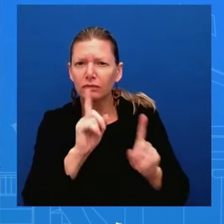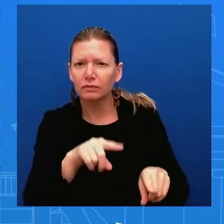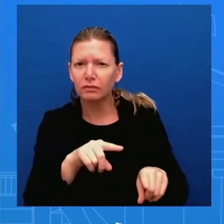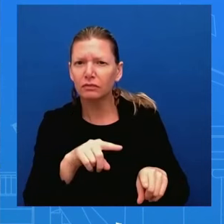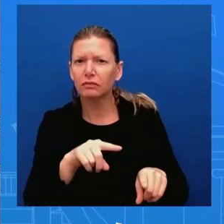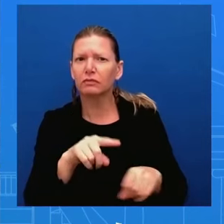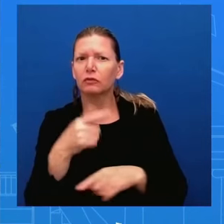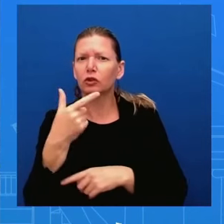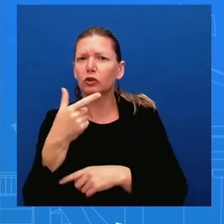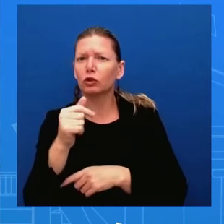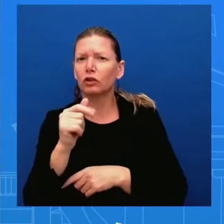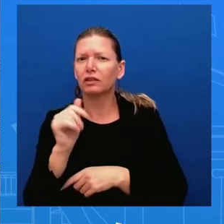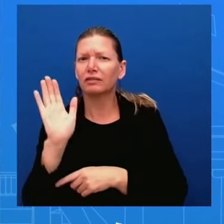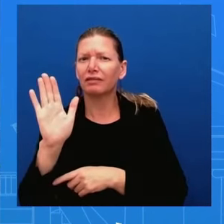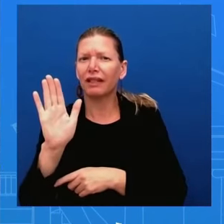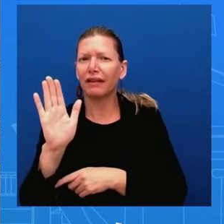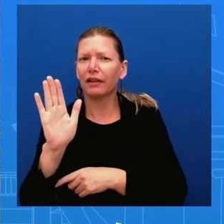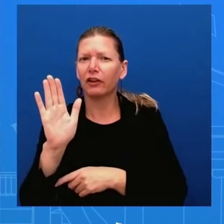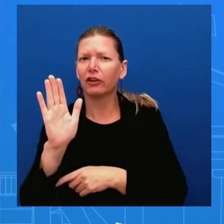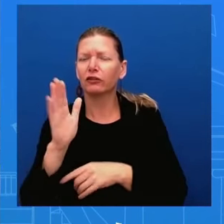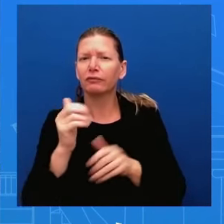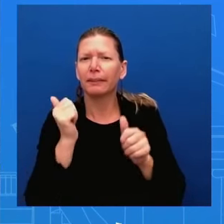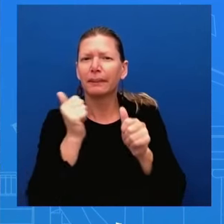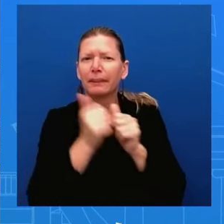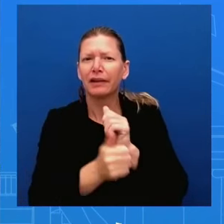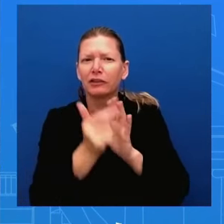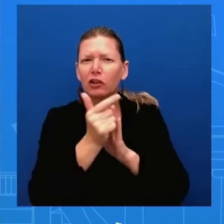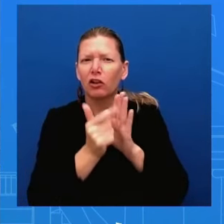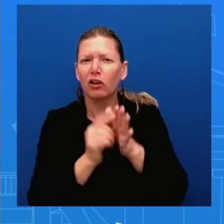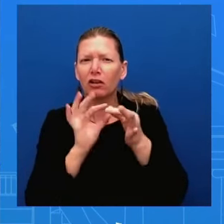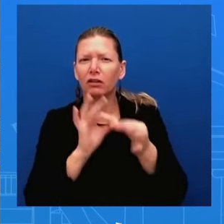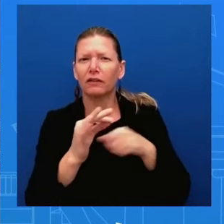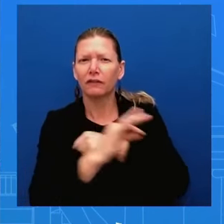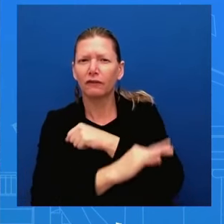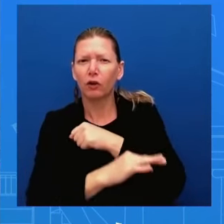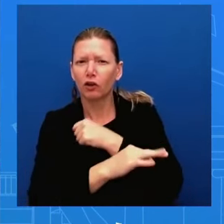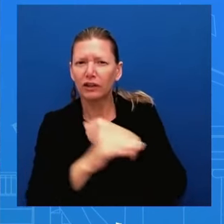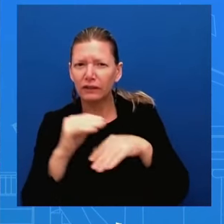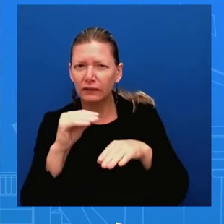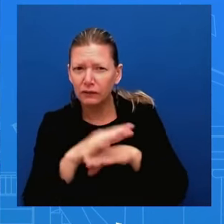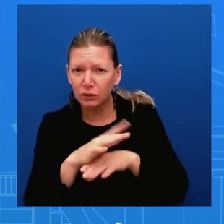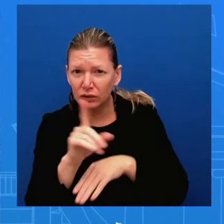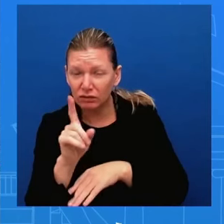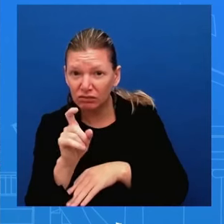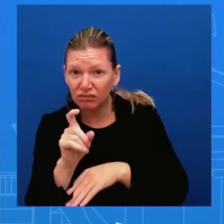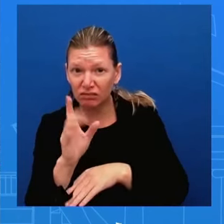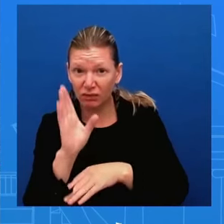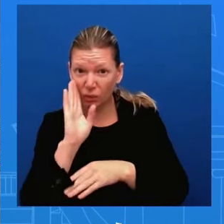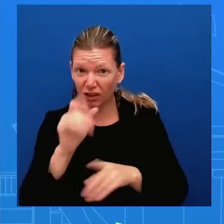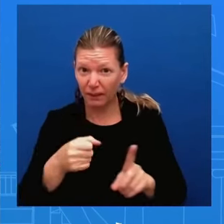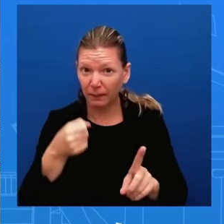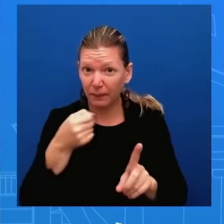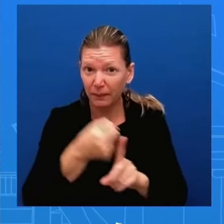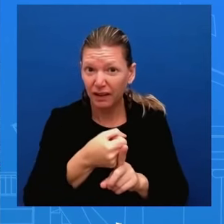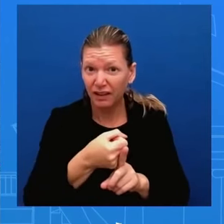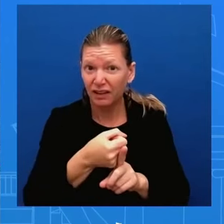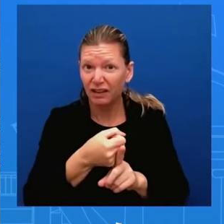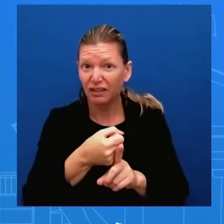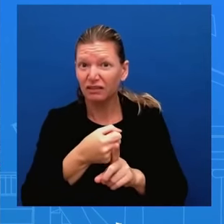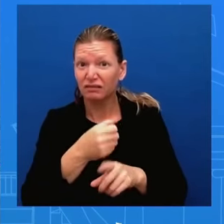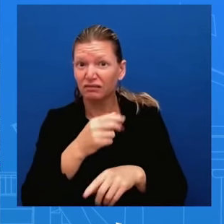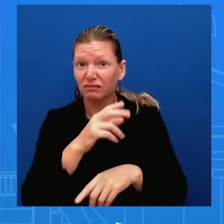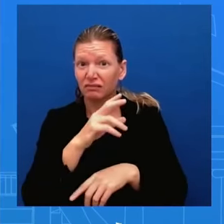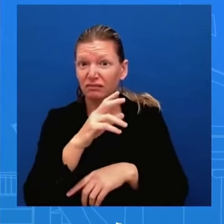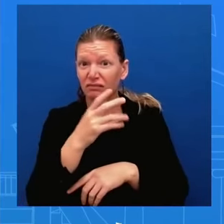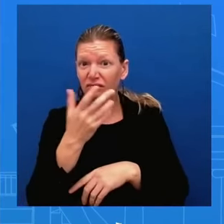today and will there be any ramifications for the u.s georgia relationship if it is in fact enacted so